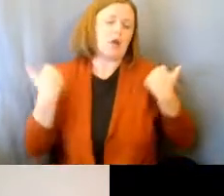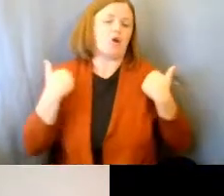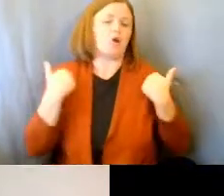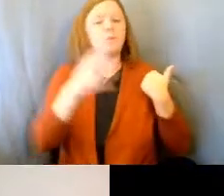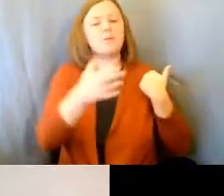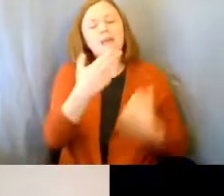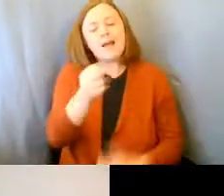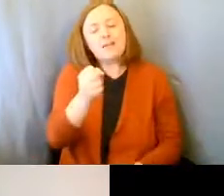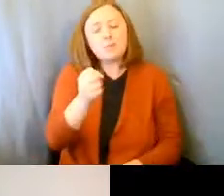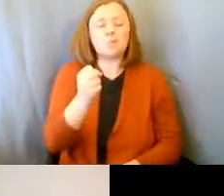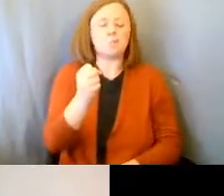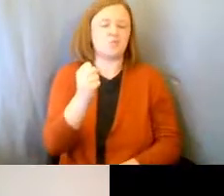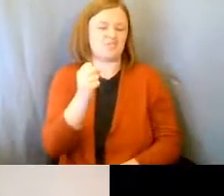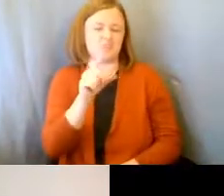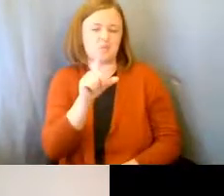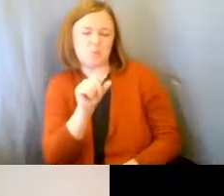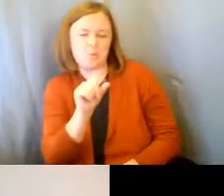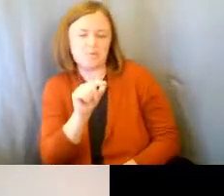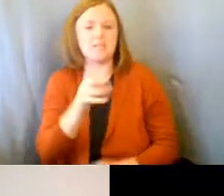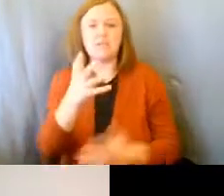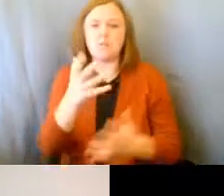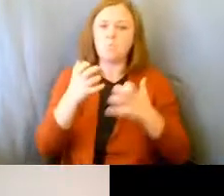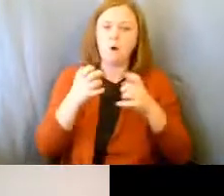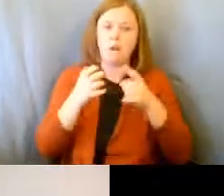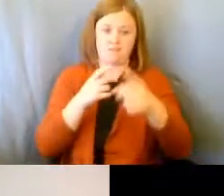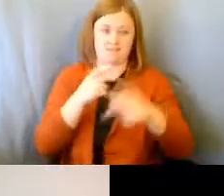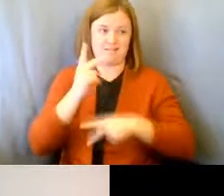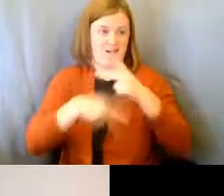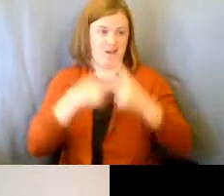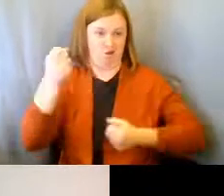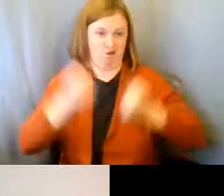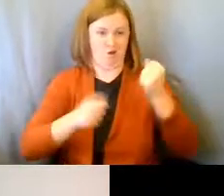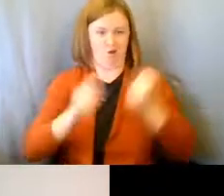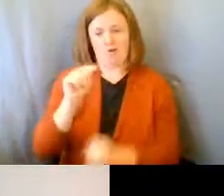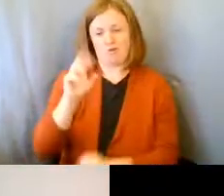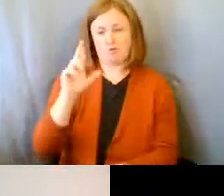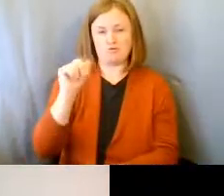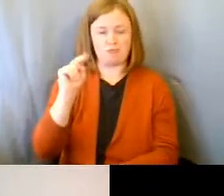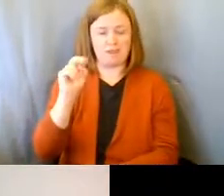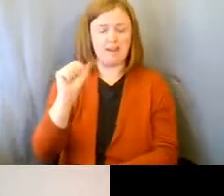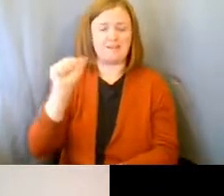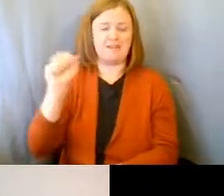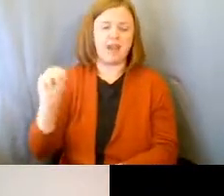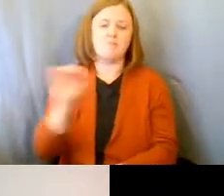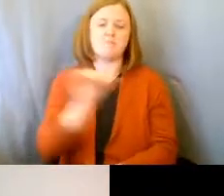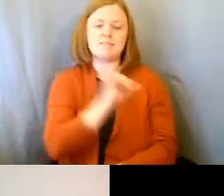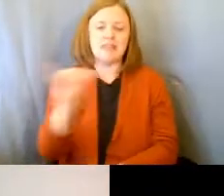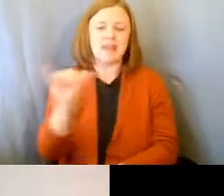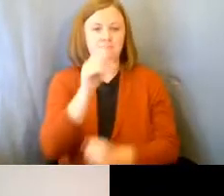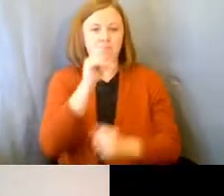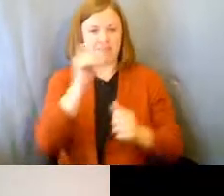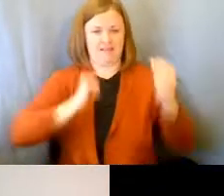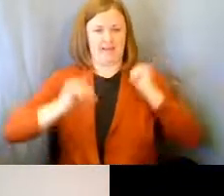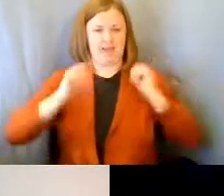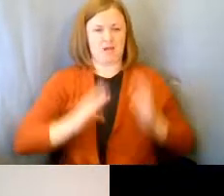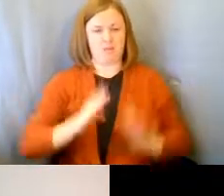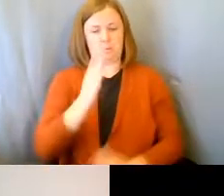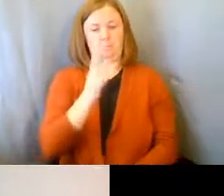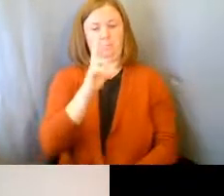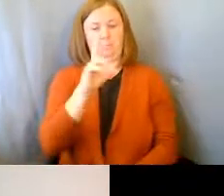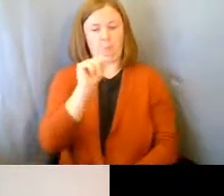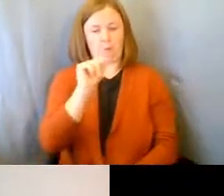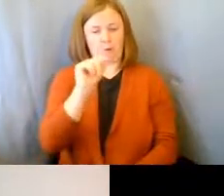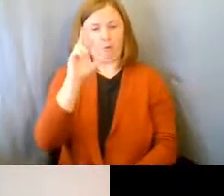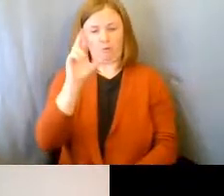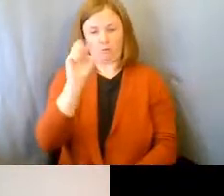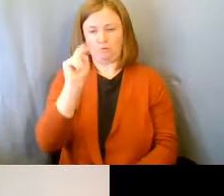his early twenties, he wanted a Trans Am because he wanted to be like Burt Reynolds because he wanted his own Dolly Parton, right?